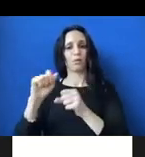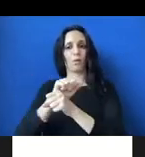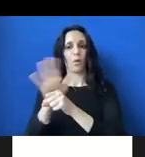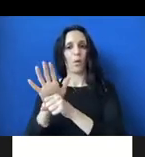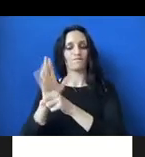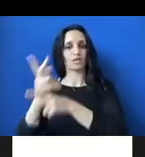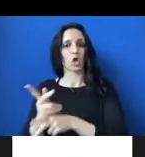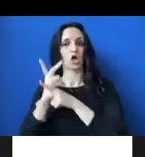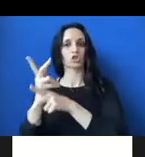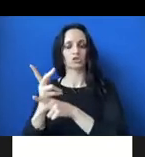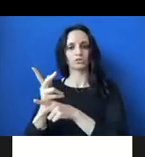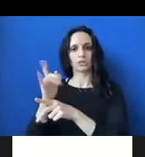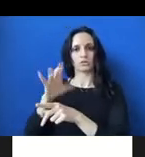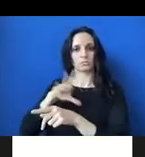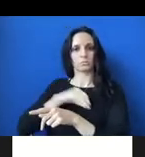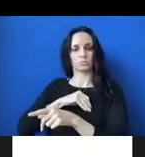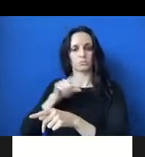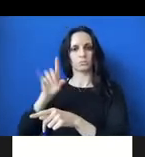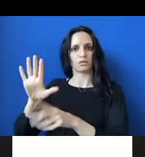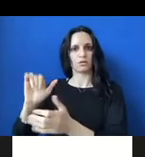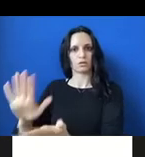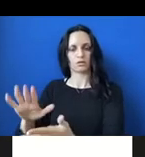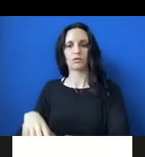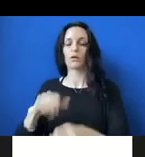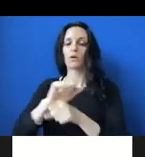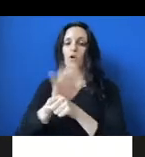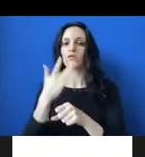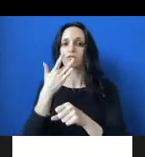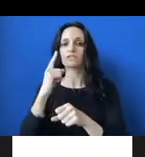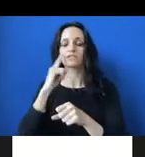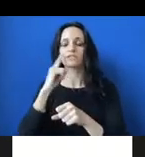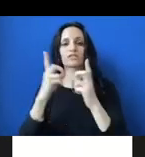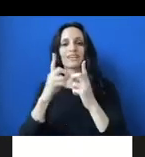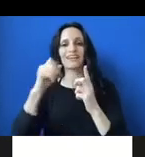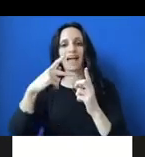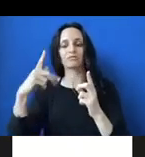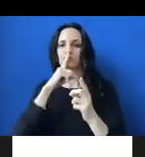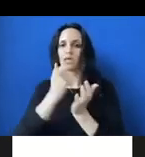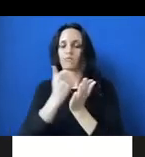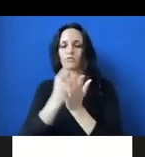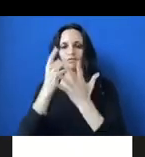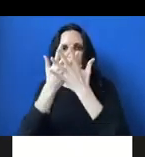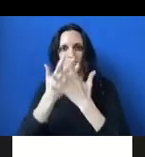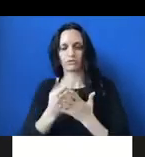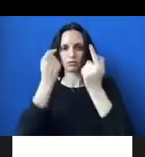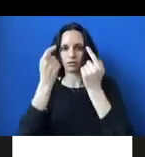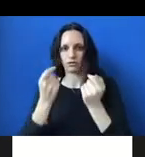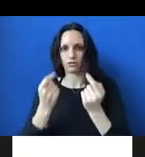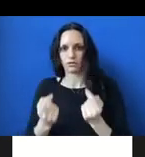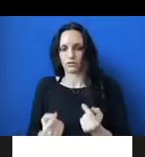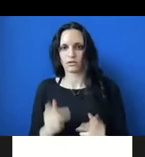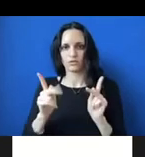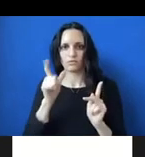had said that one of the code, that the COVID preferences on dating apps were very helpful for filtering for people that she might want to talk to.